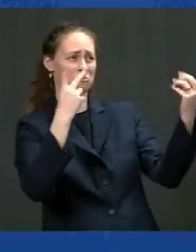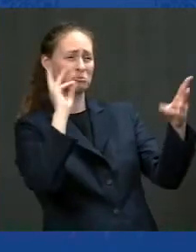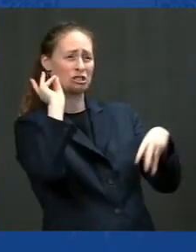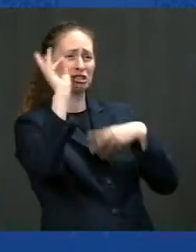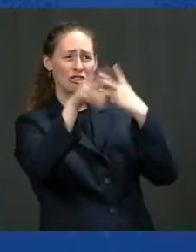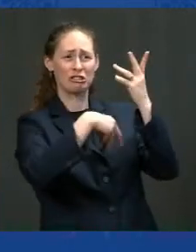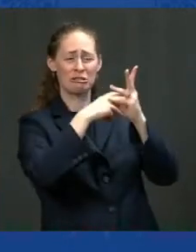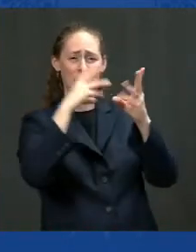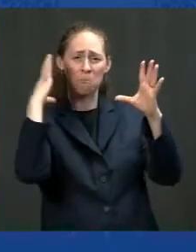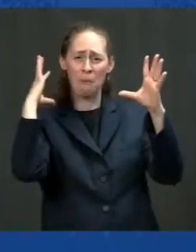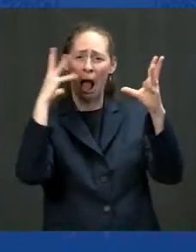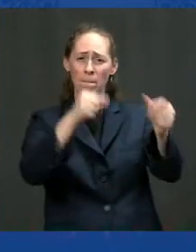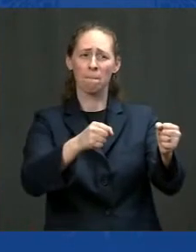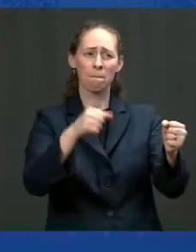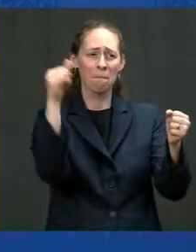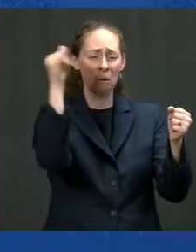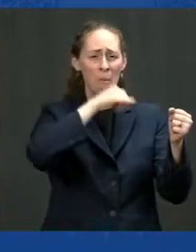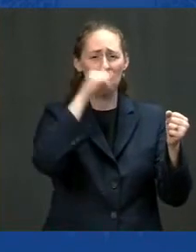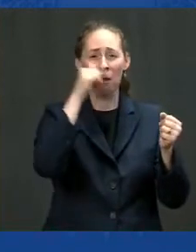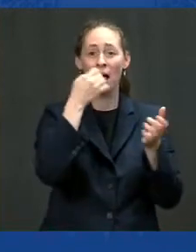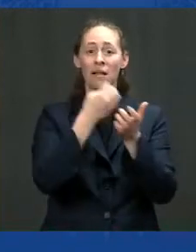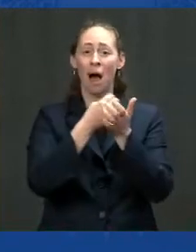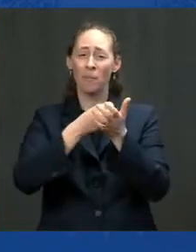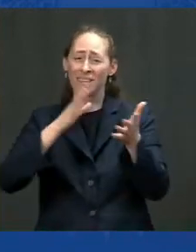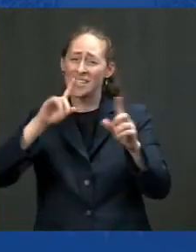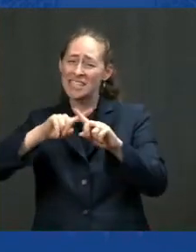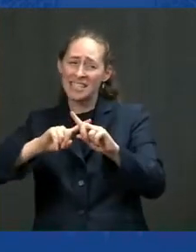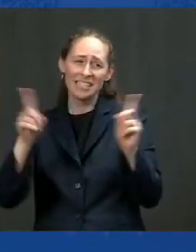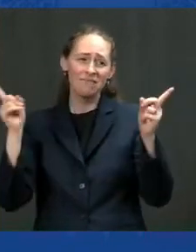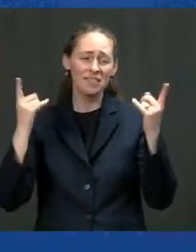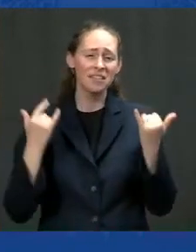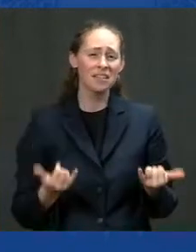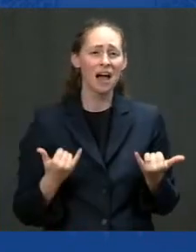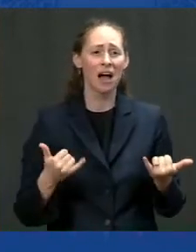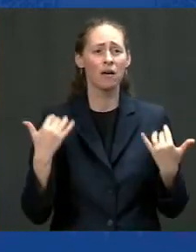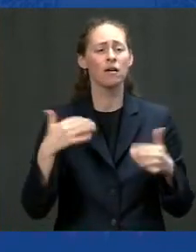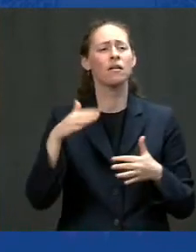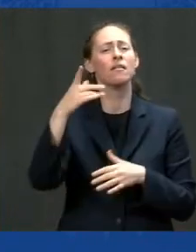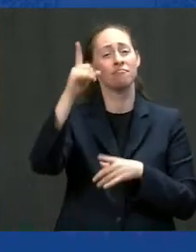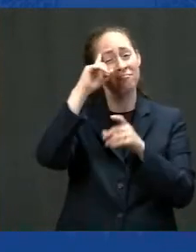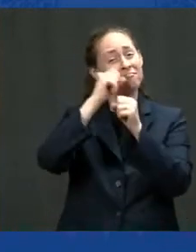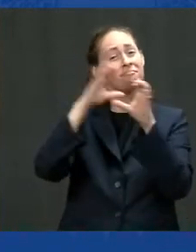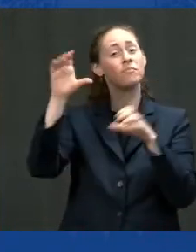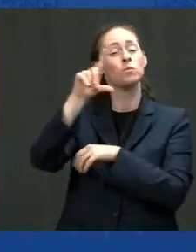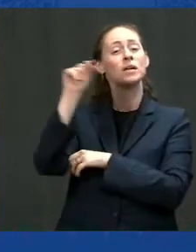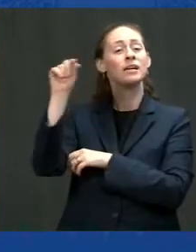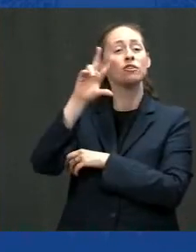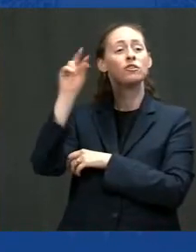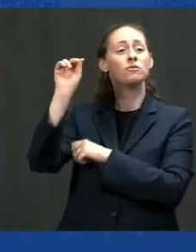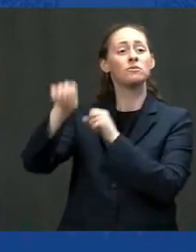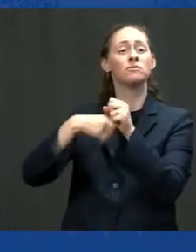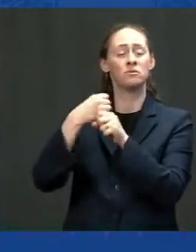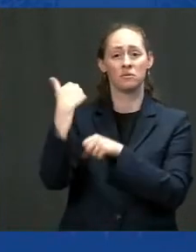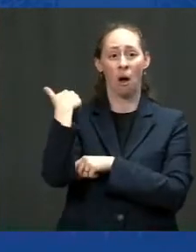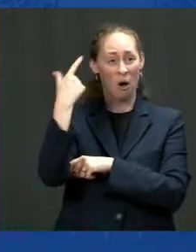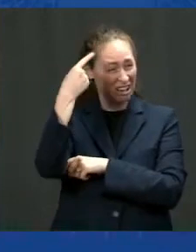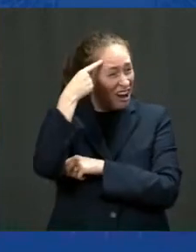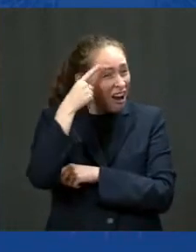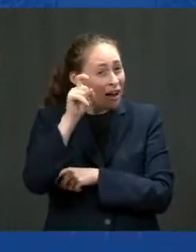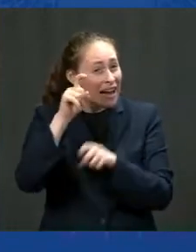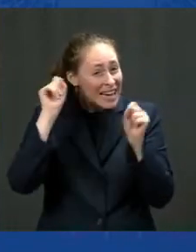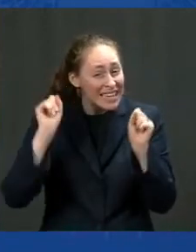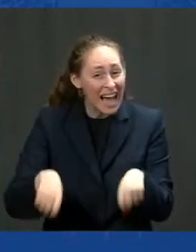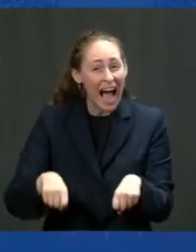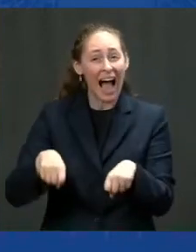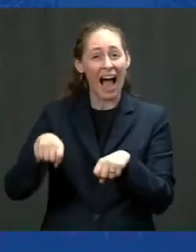world economies are changing. I mean, who would have thought that 20 years ago, you could make an electric garbage trucks here? Seriously, think about it.